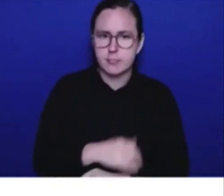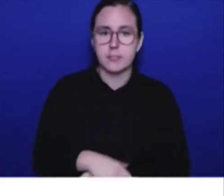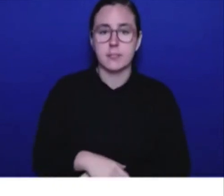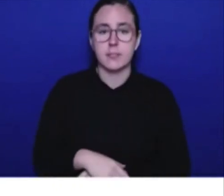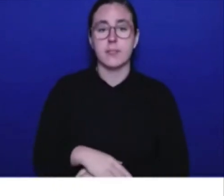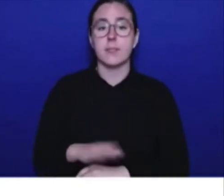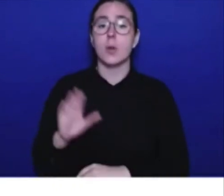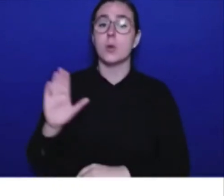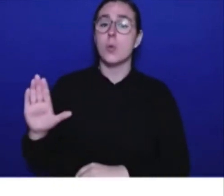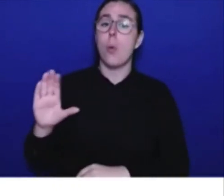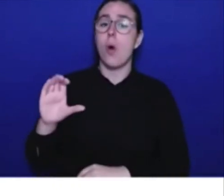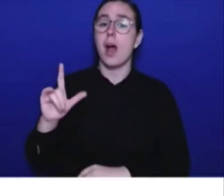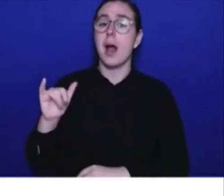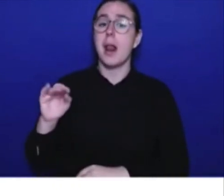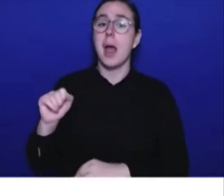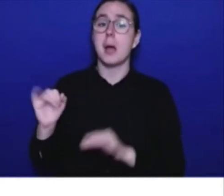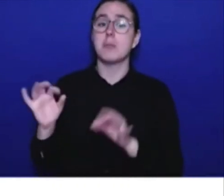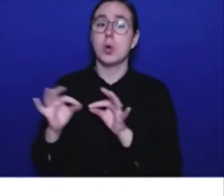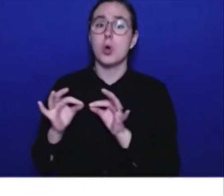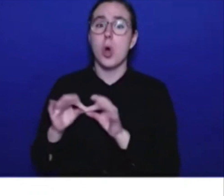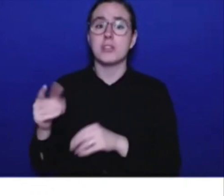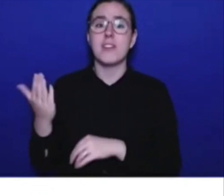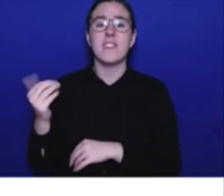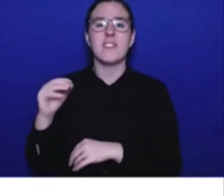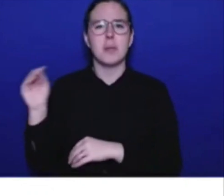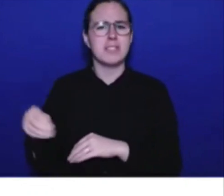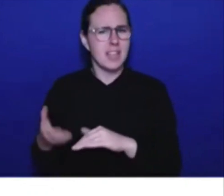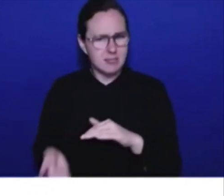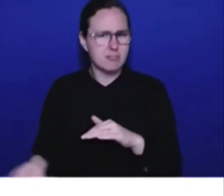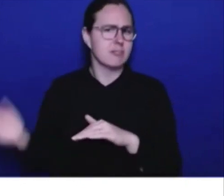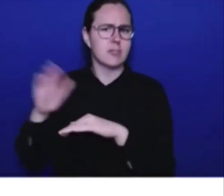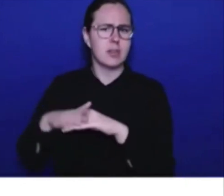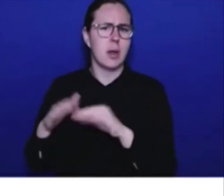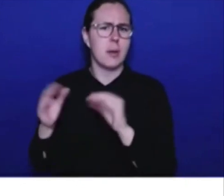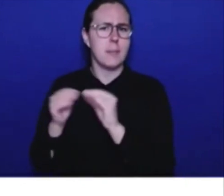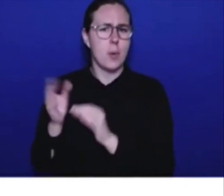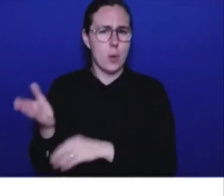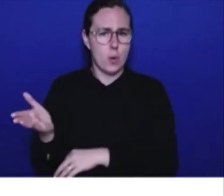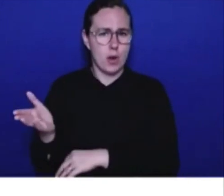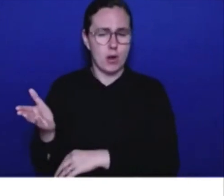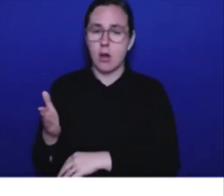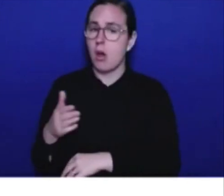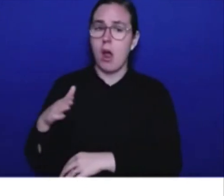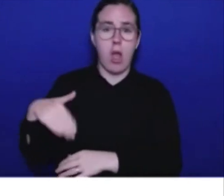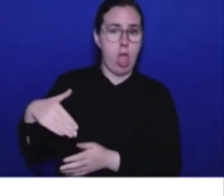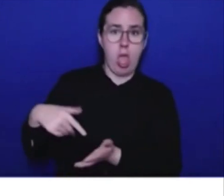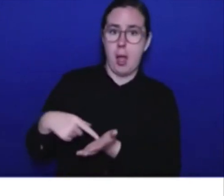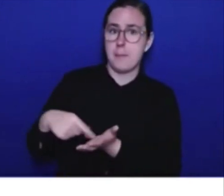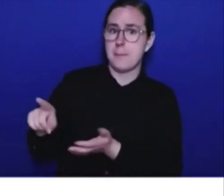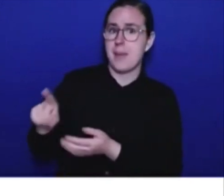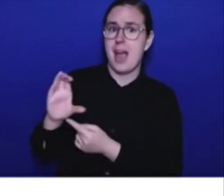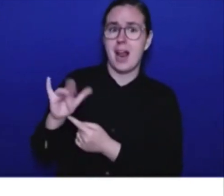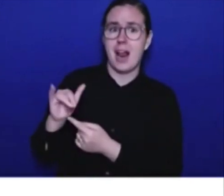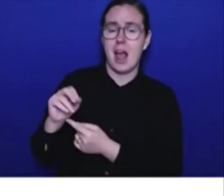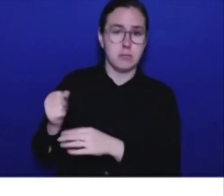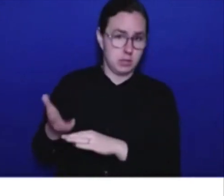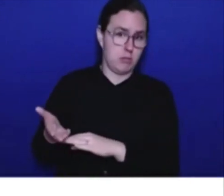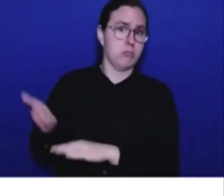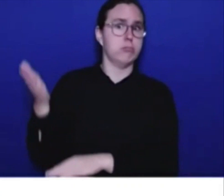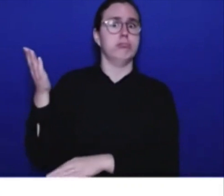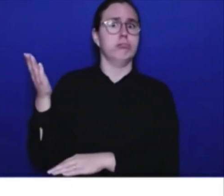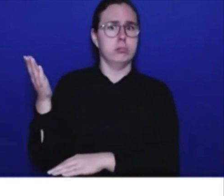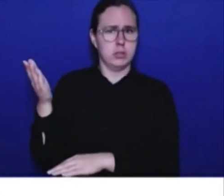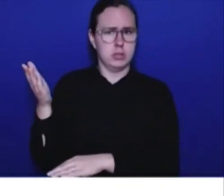higher, your unpaid claims balance is up. And I understand the investment part of it, but